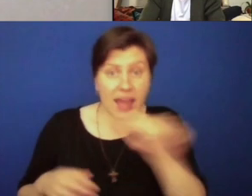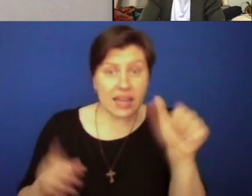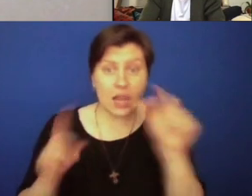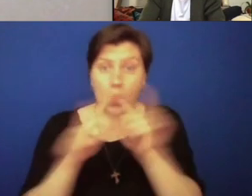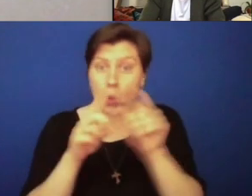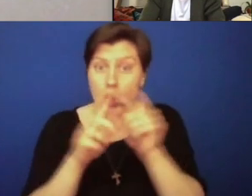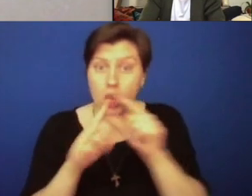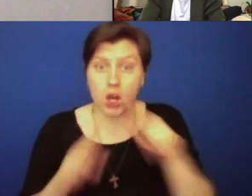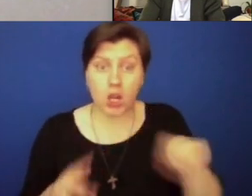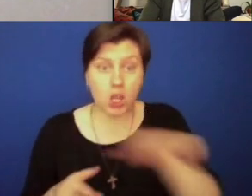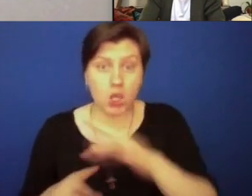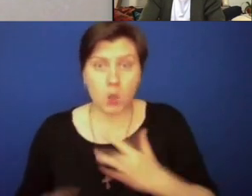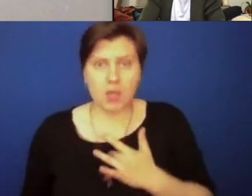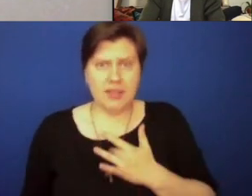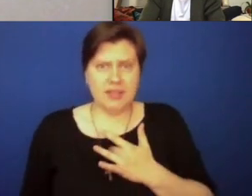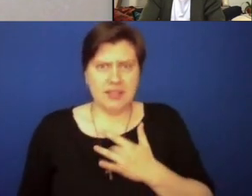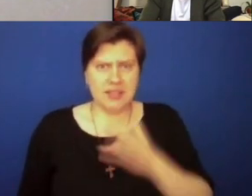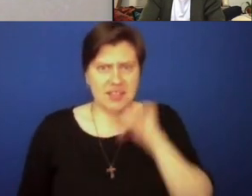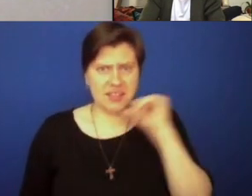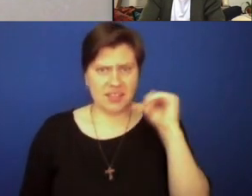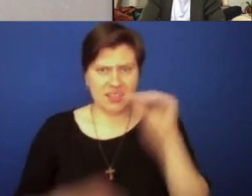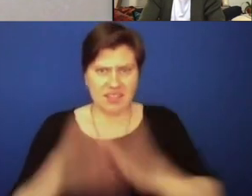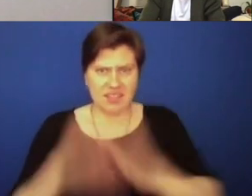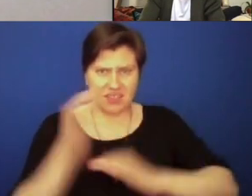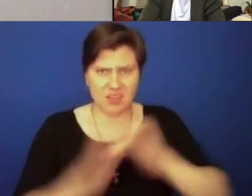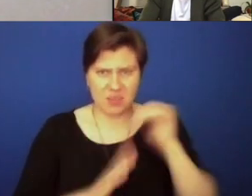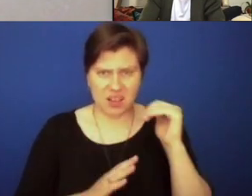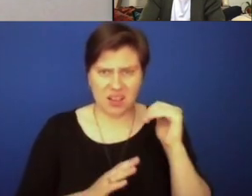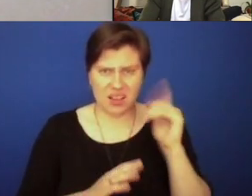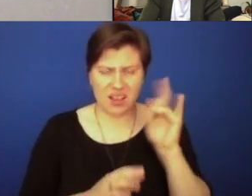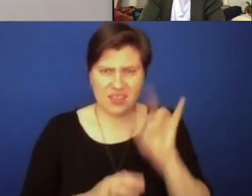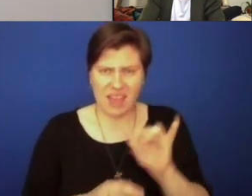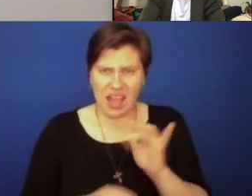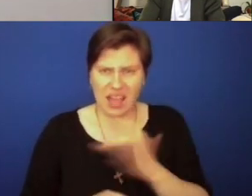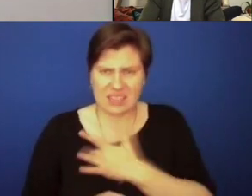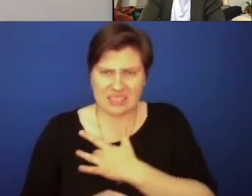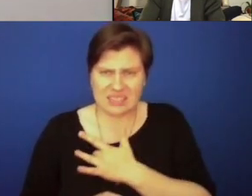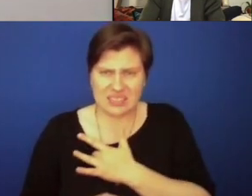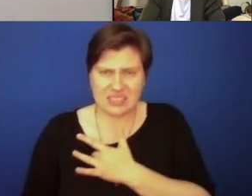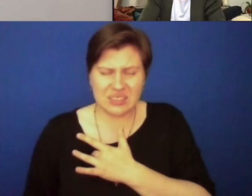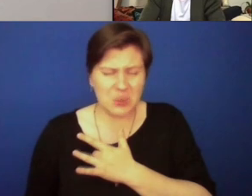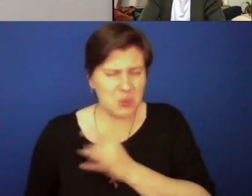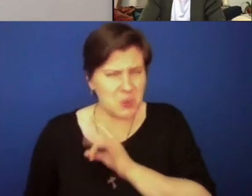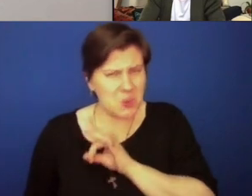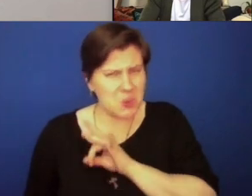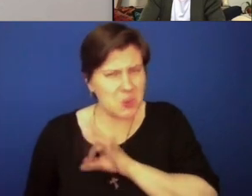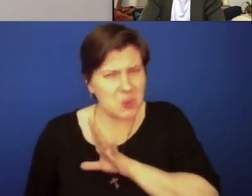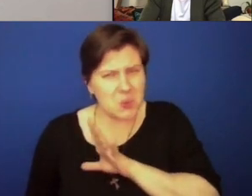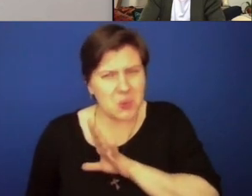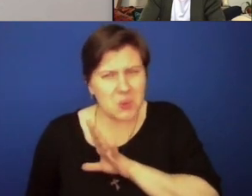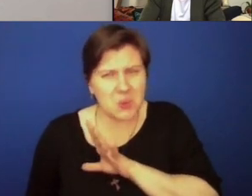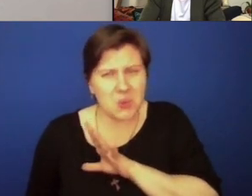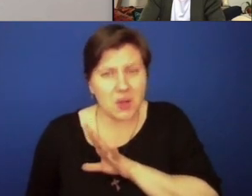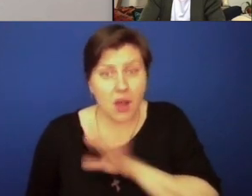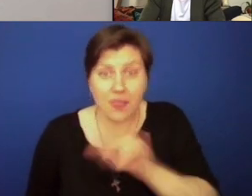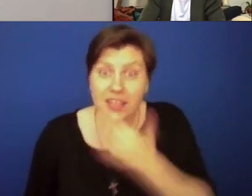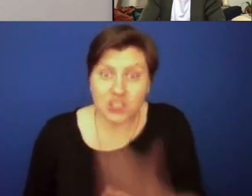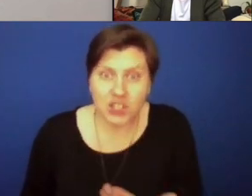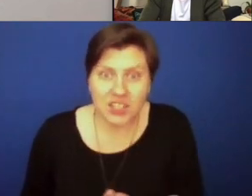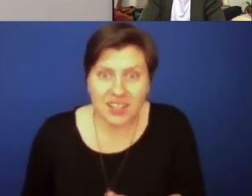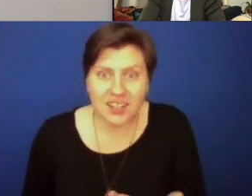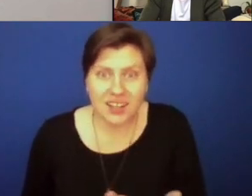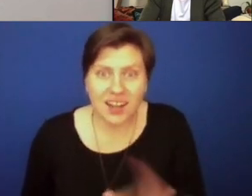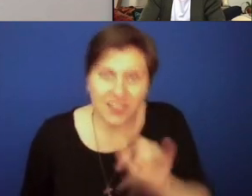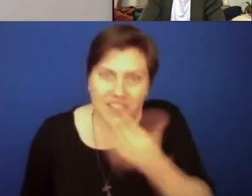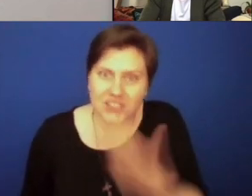commentary made you gravely uncomfortable, like that dig deep in your heart, ouch feeling, that's a good